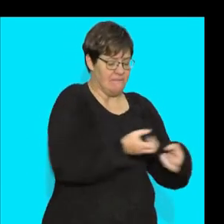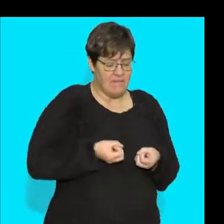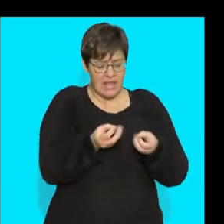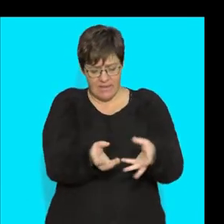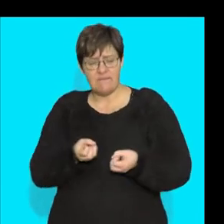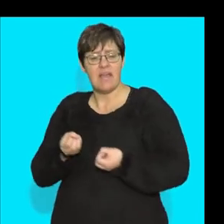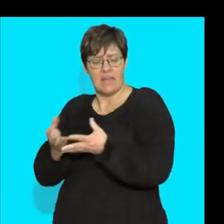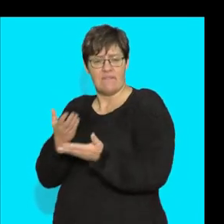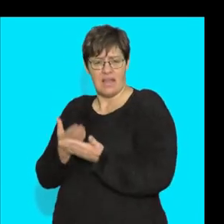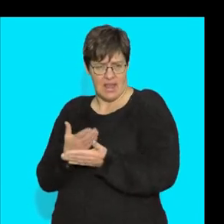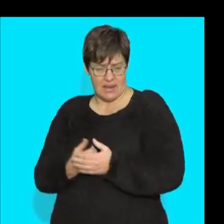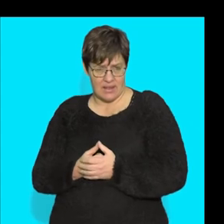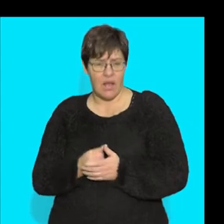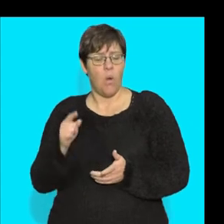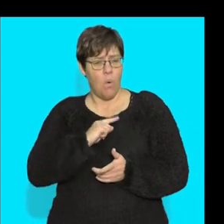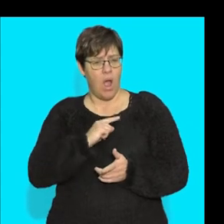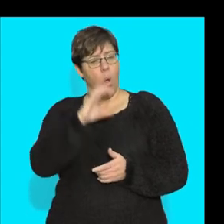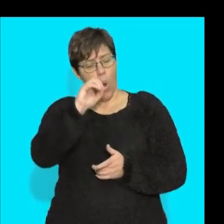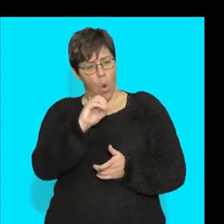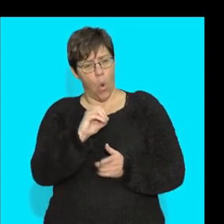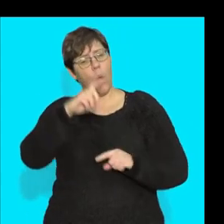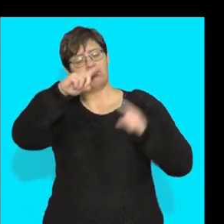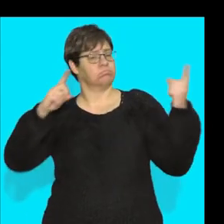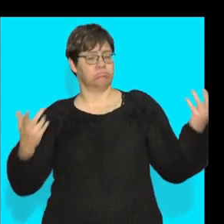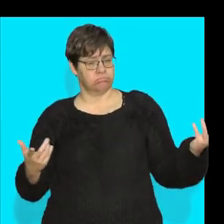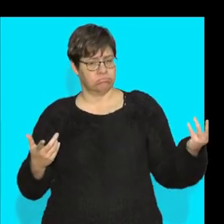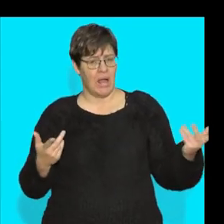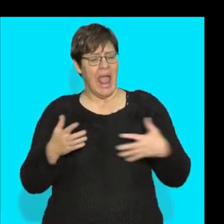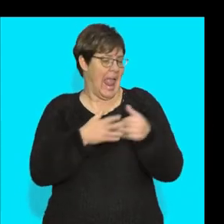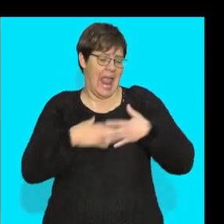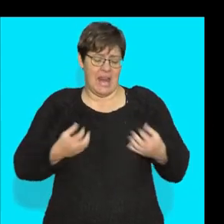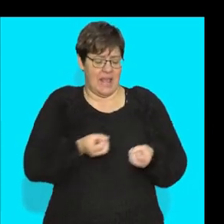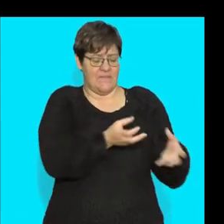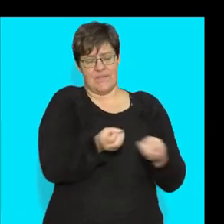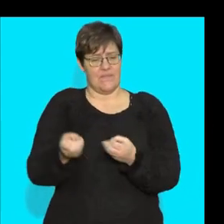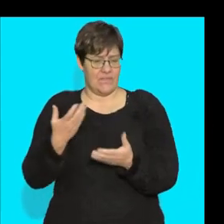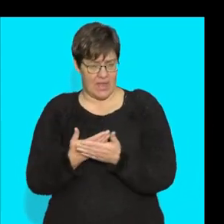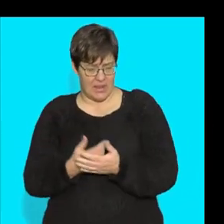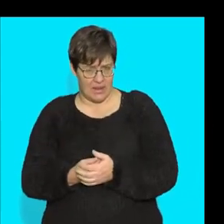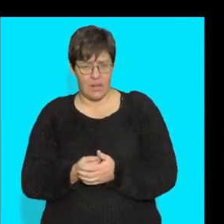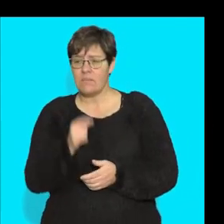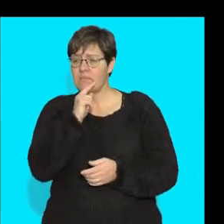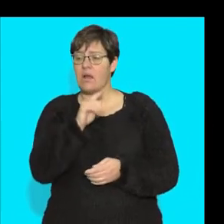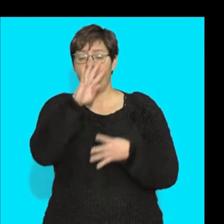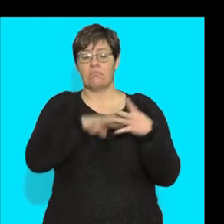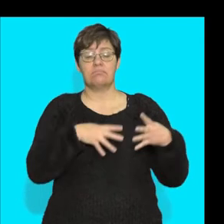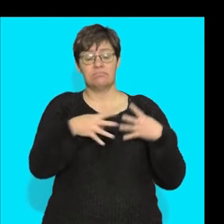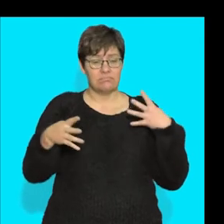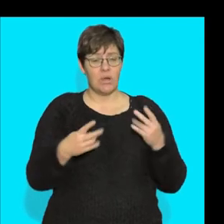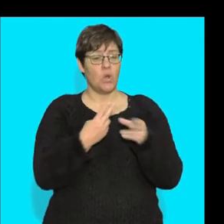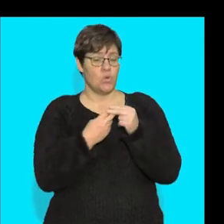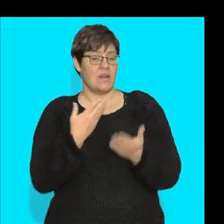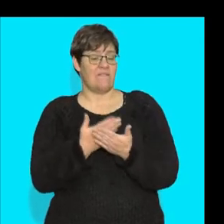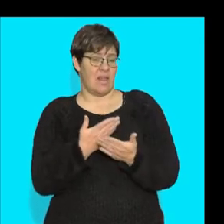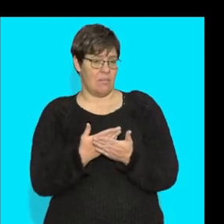because blood type O is a universal donor. The table below shows the blood units available and the